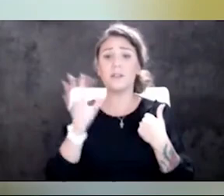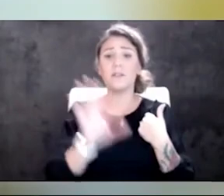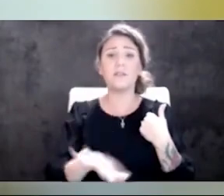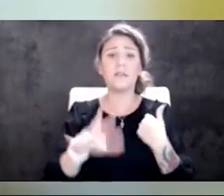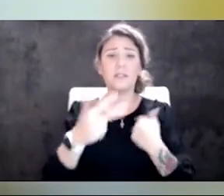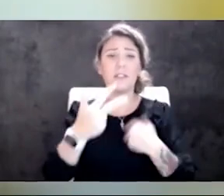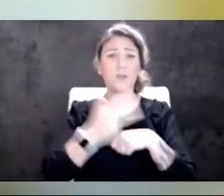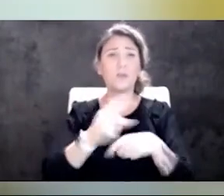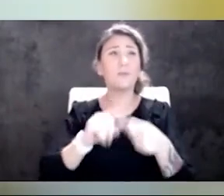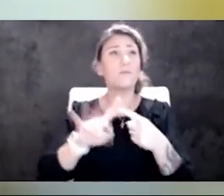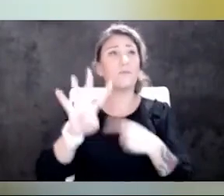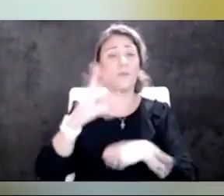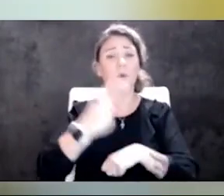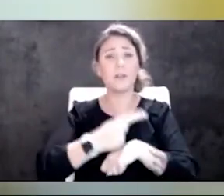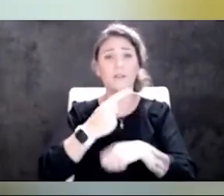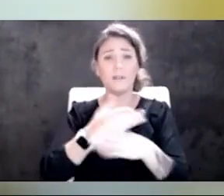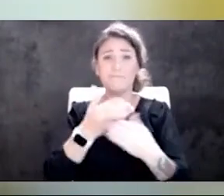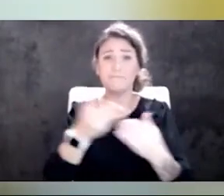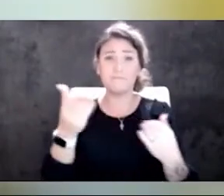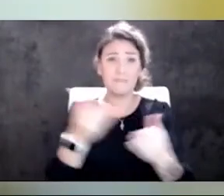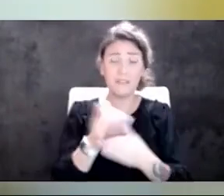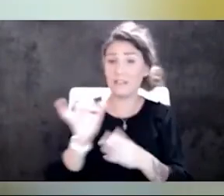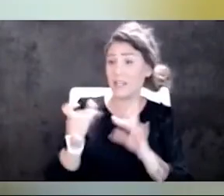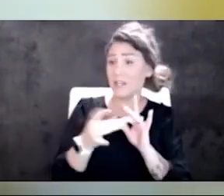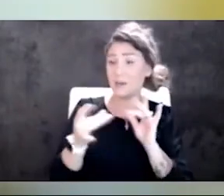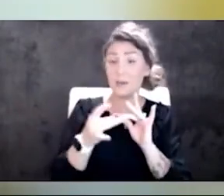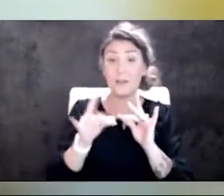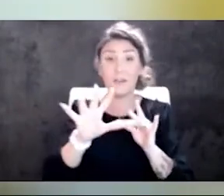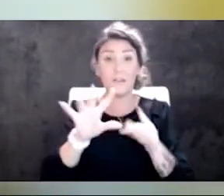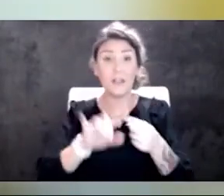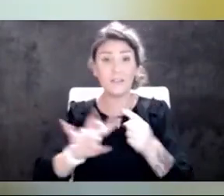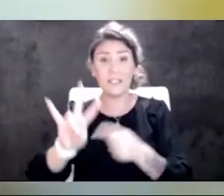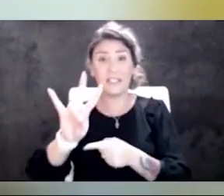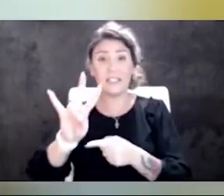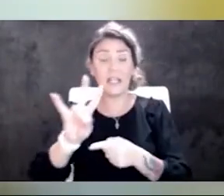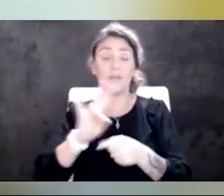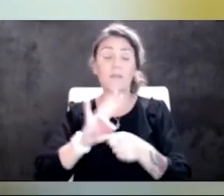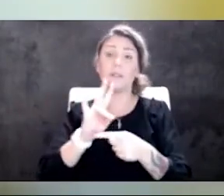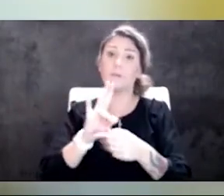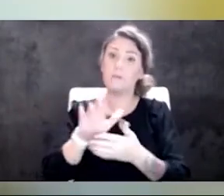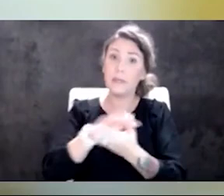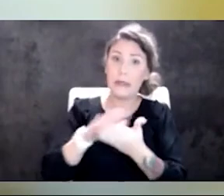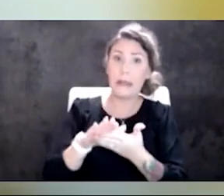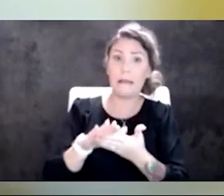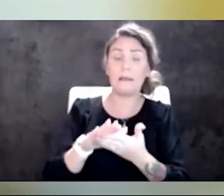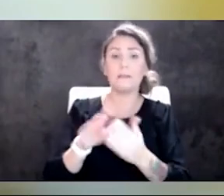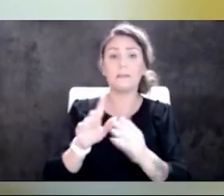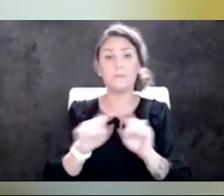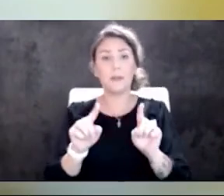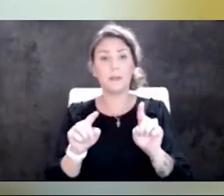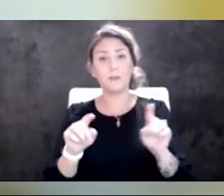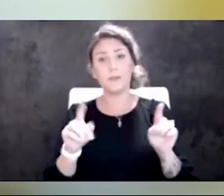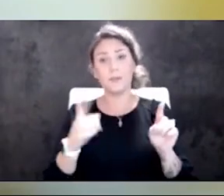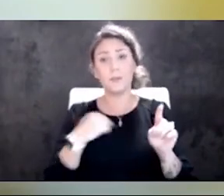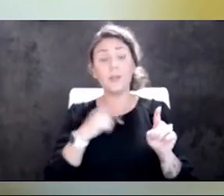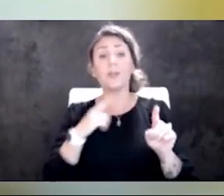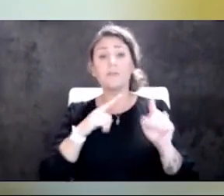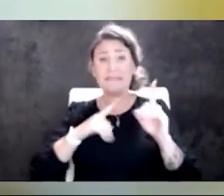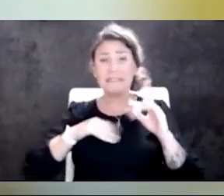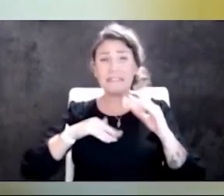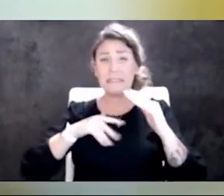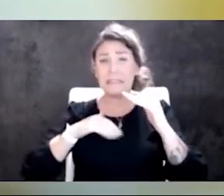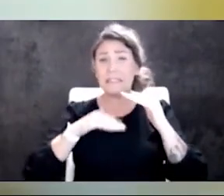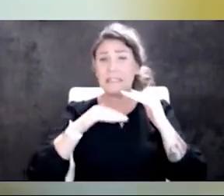to four day supply. And like I mentioned, five to seven is our sweet spot right now. Um, so we're, we're getting there. We're close,